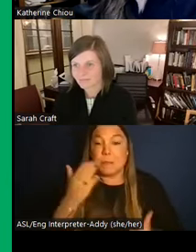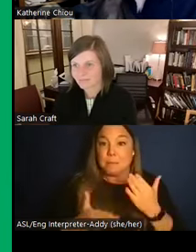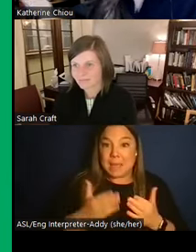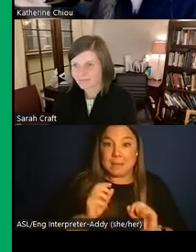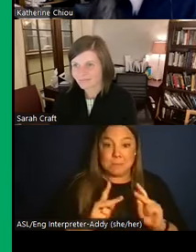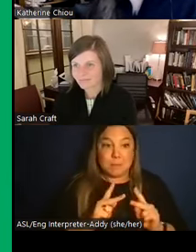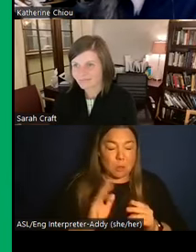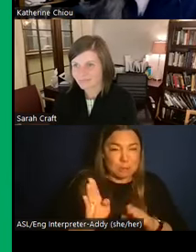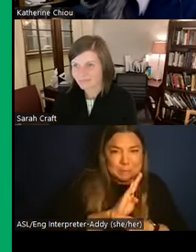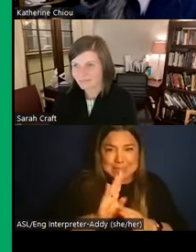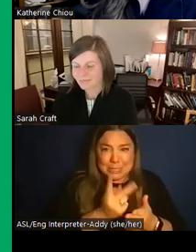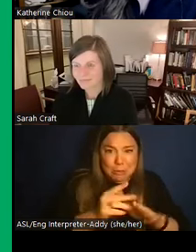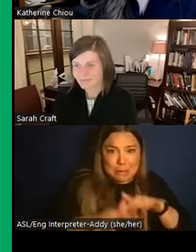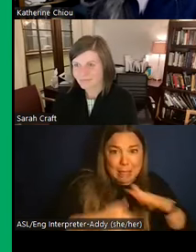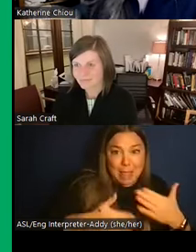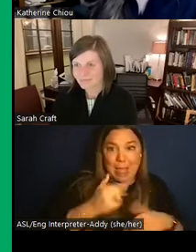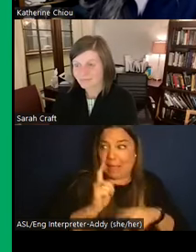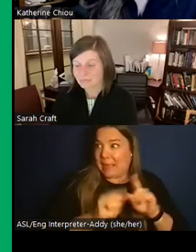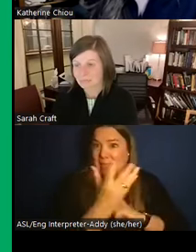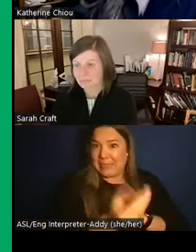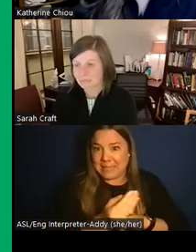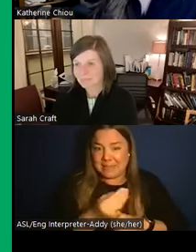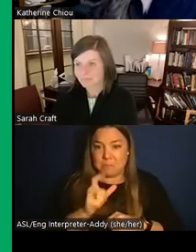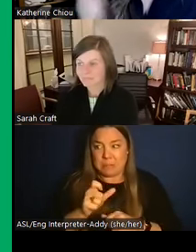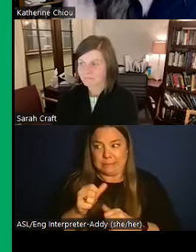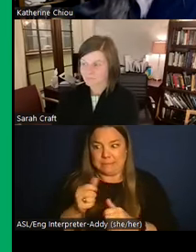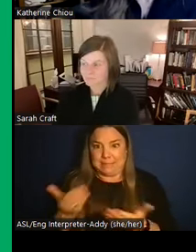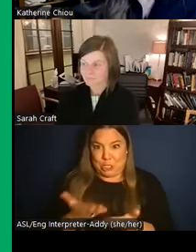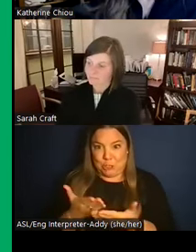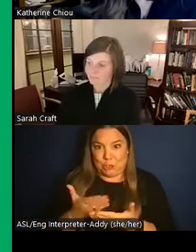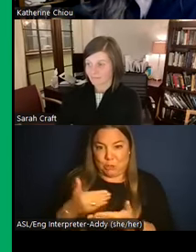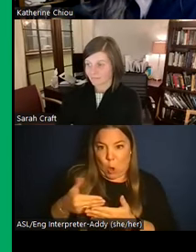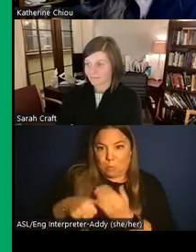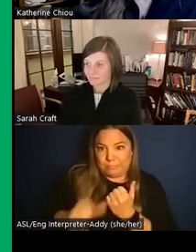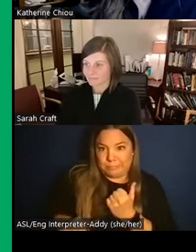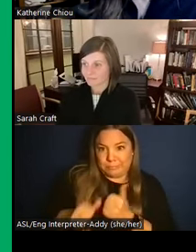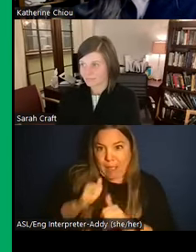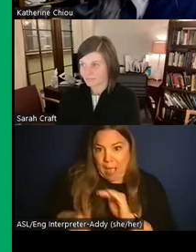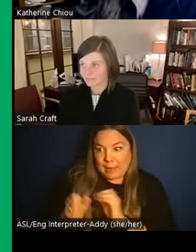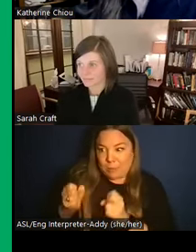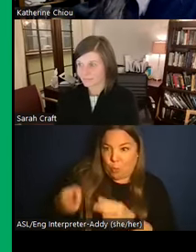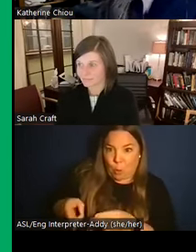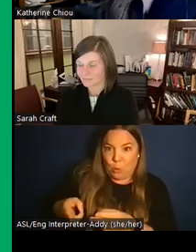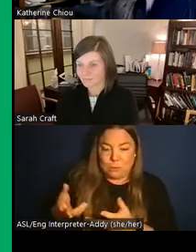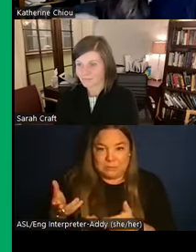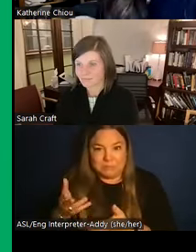can't like, you know, go away from where I'm cooking right now. And I just have to go to the bathroom and hide the evidence and throw it into the fire.